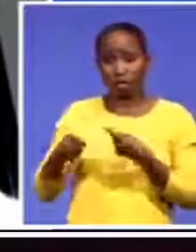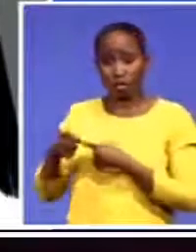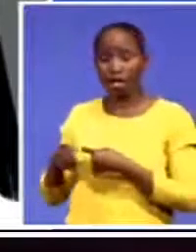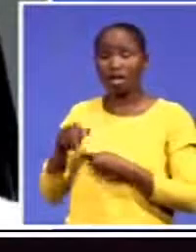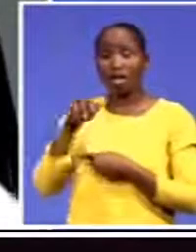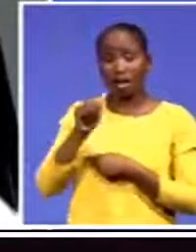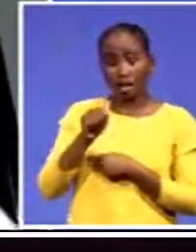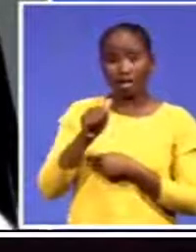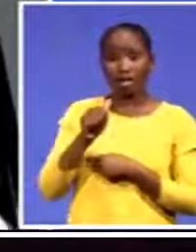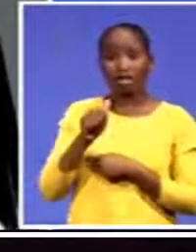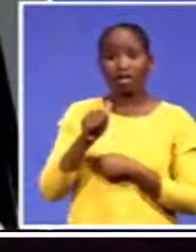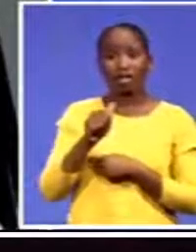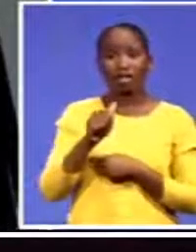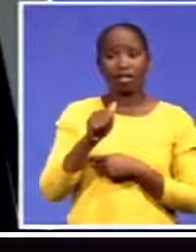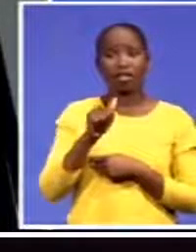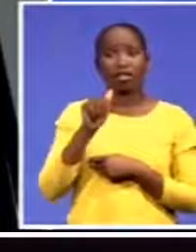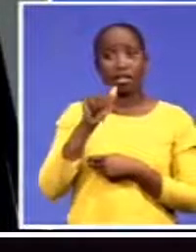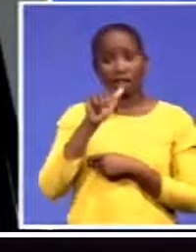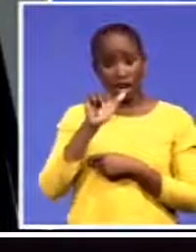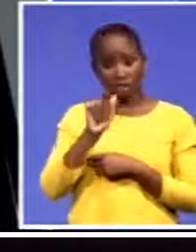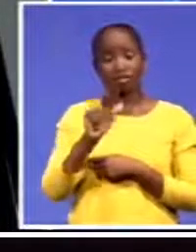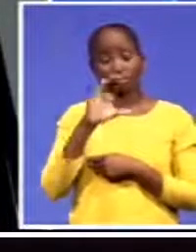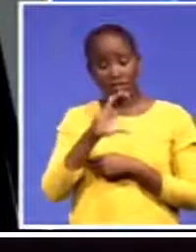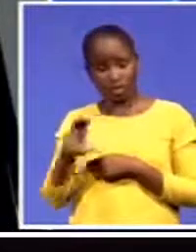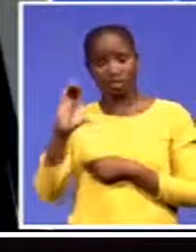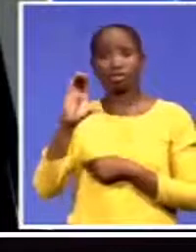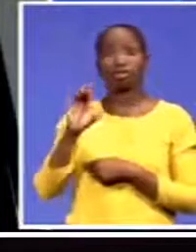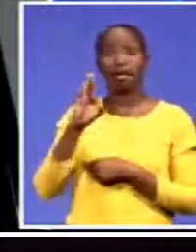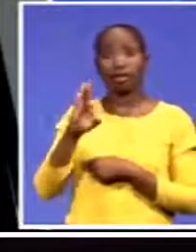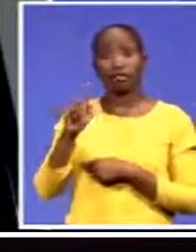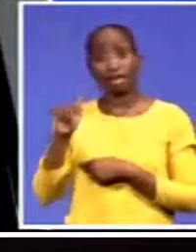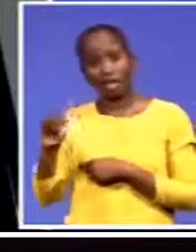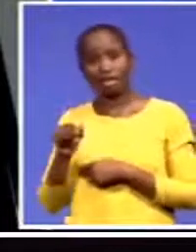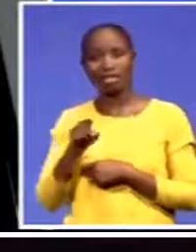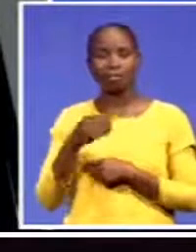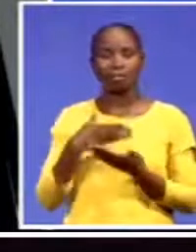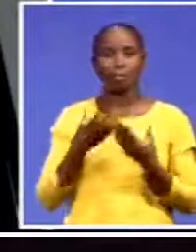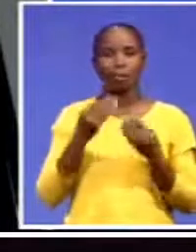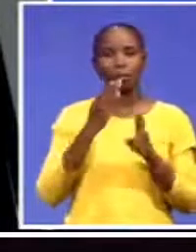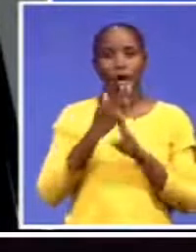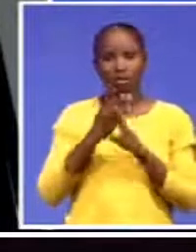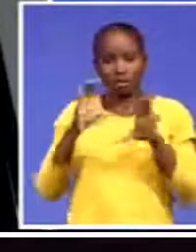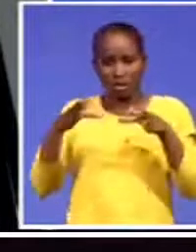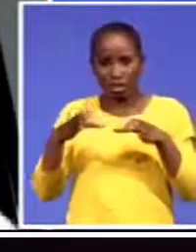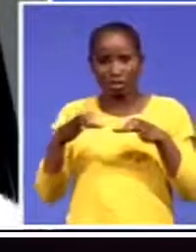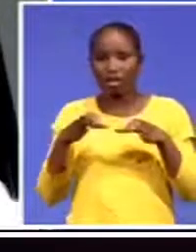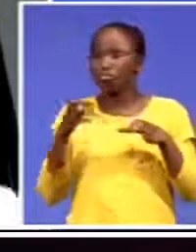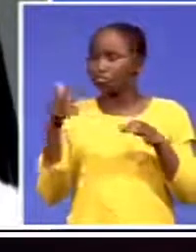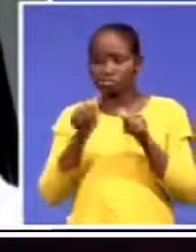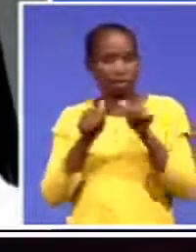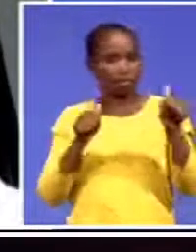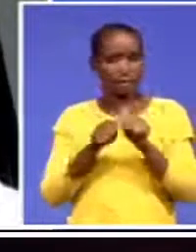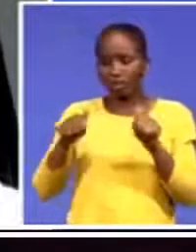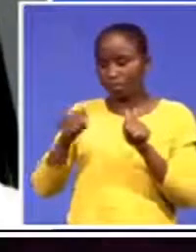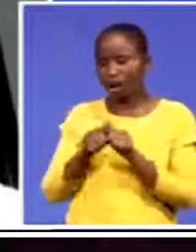And that's one of the reasons that we feel that private sector partnerships and the investment community coming together with governments is